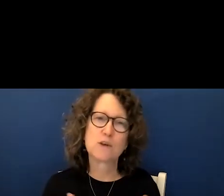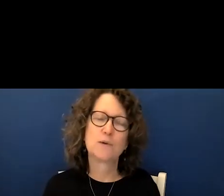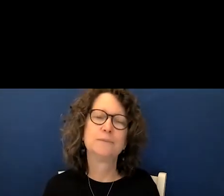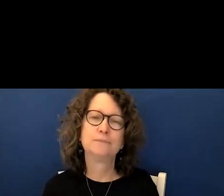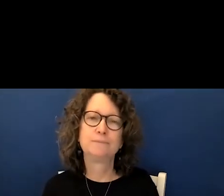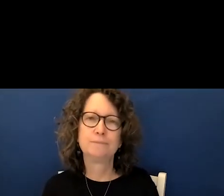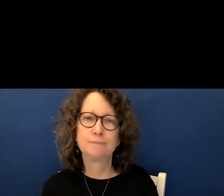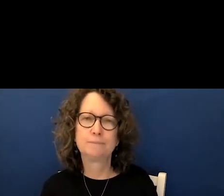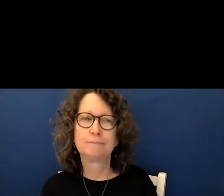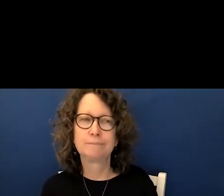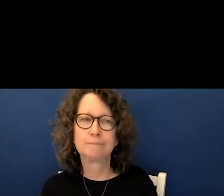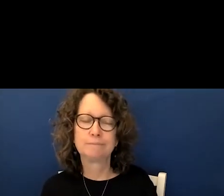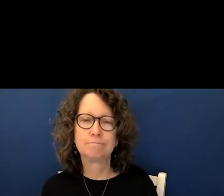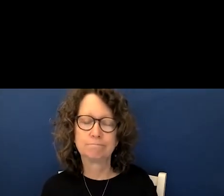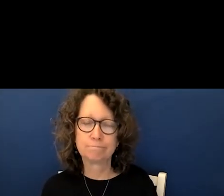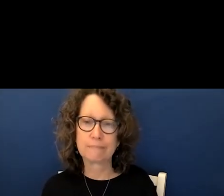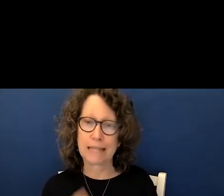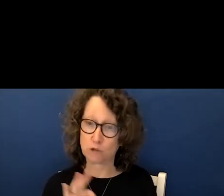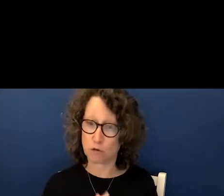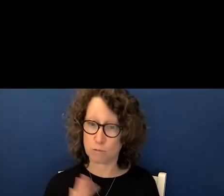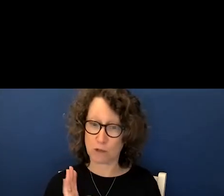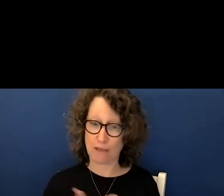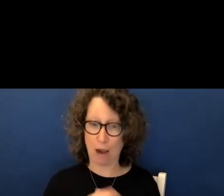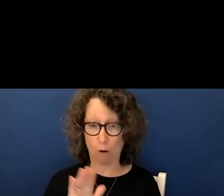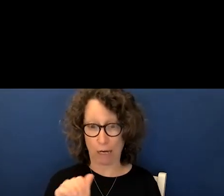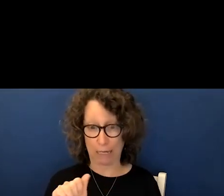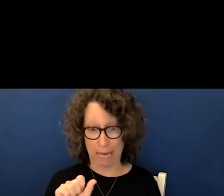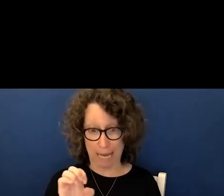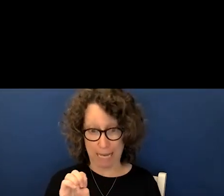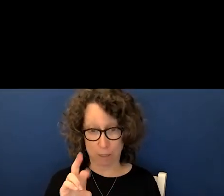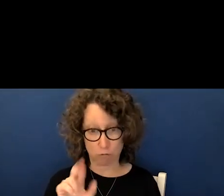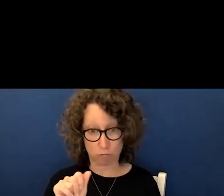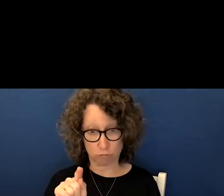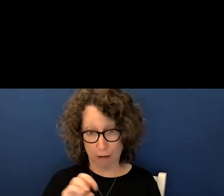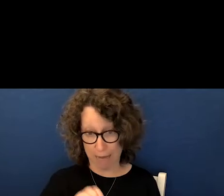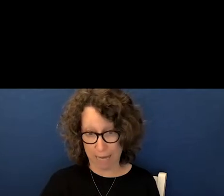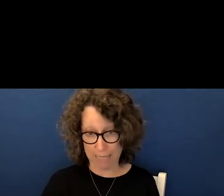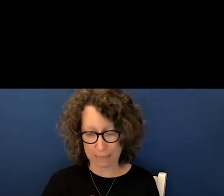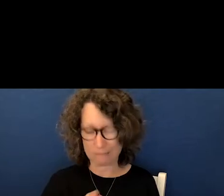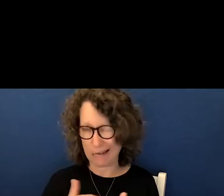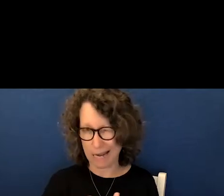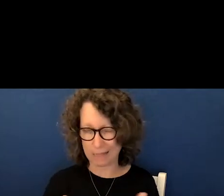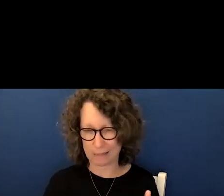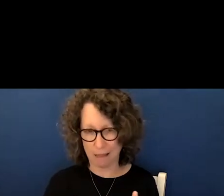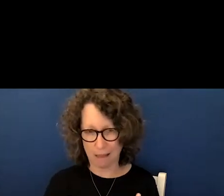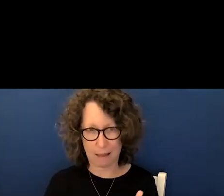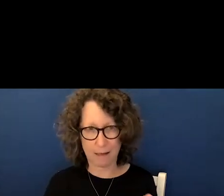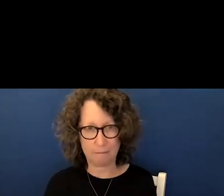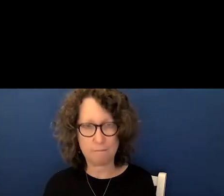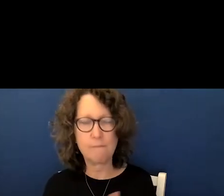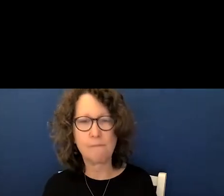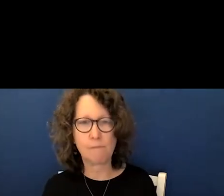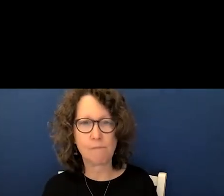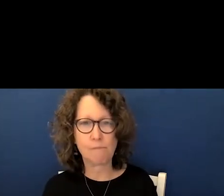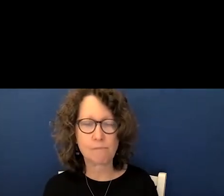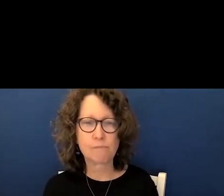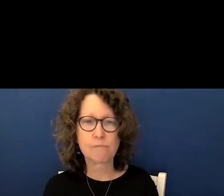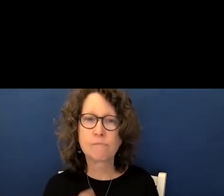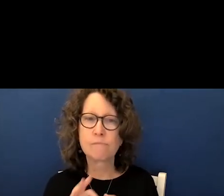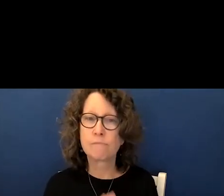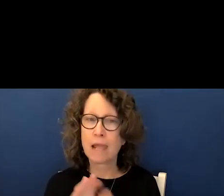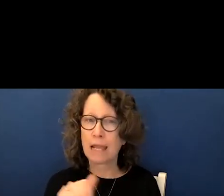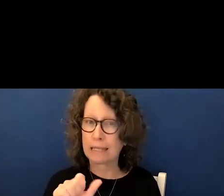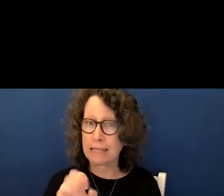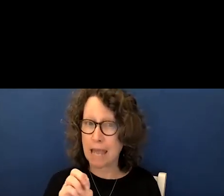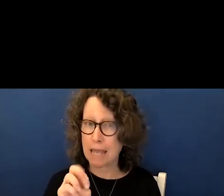in terms of our case rate um next slide in terms of our